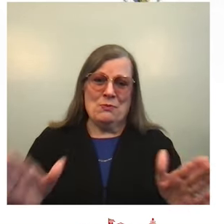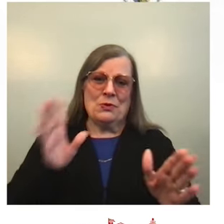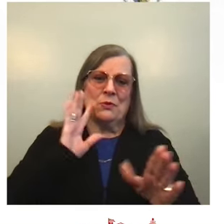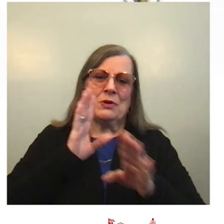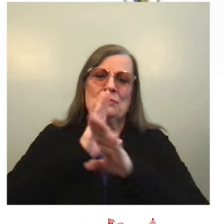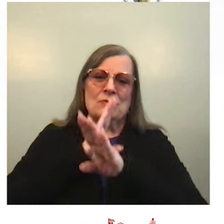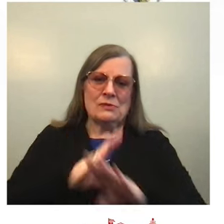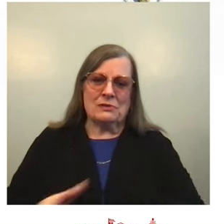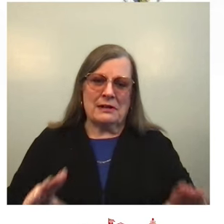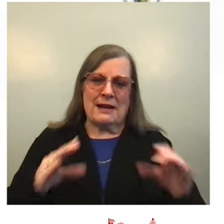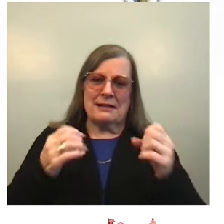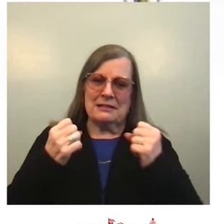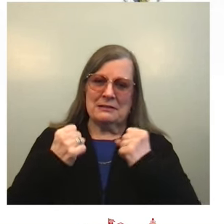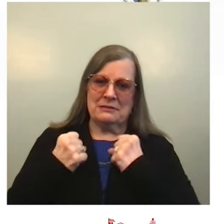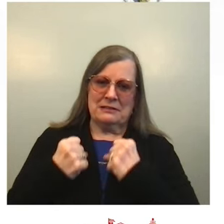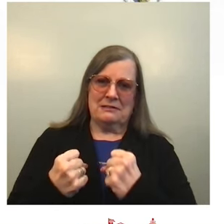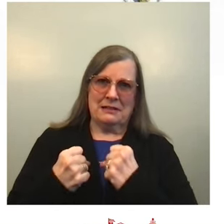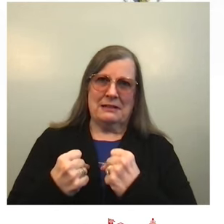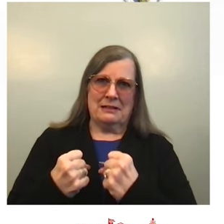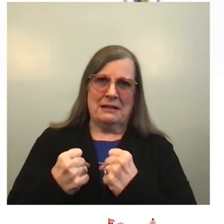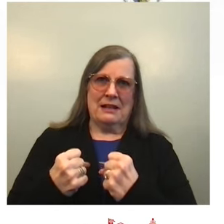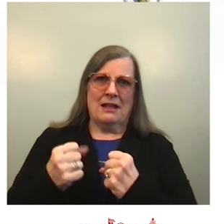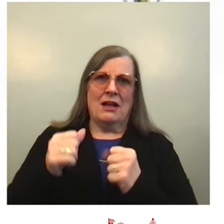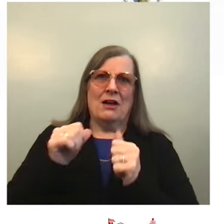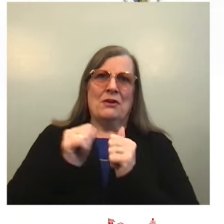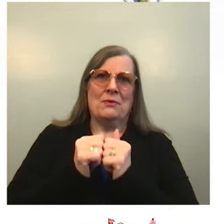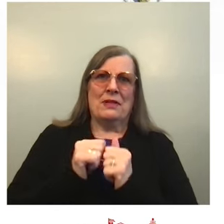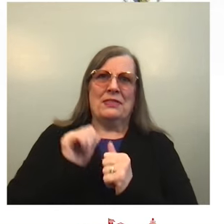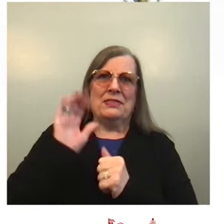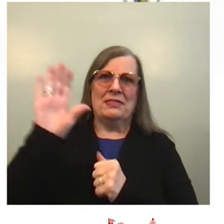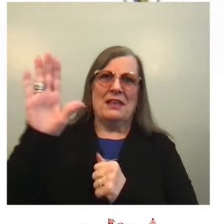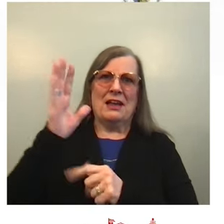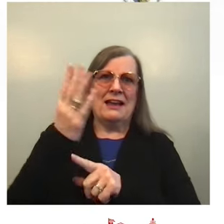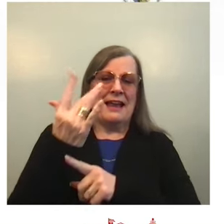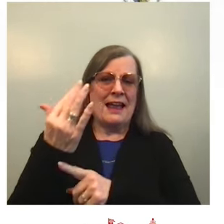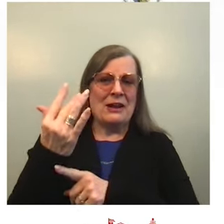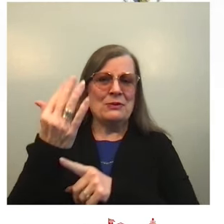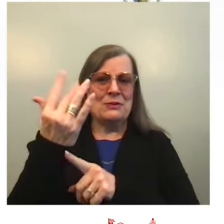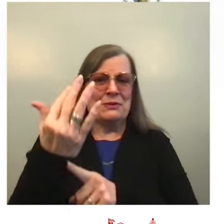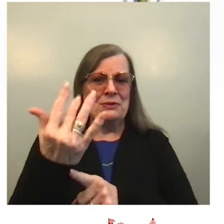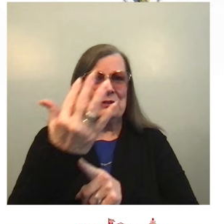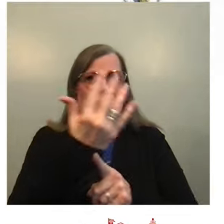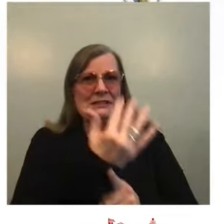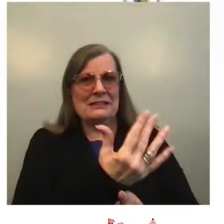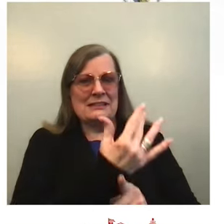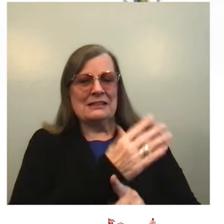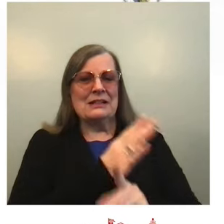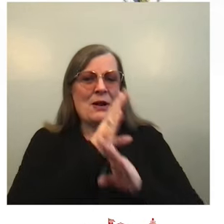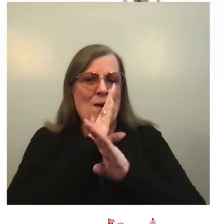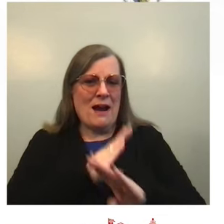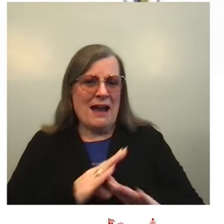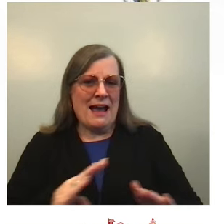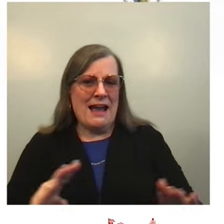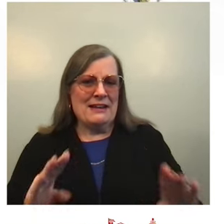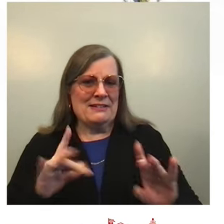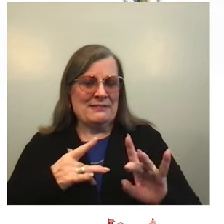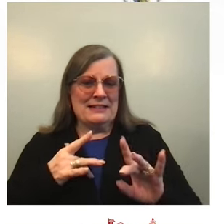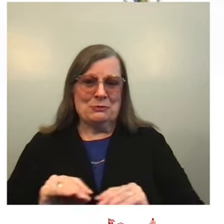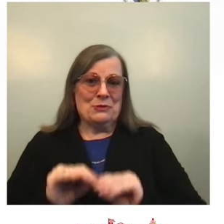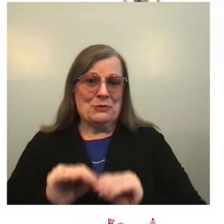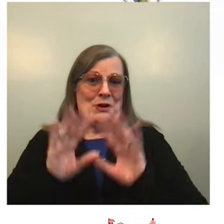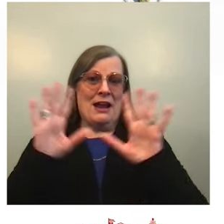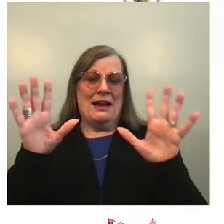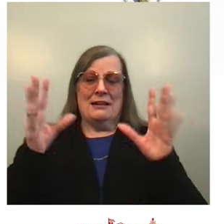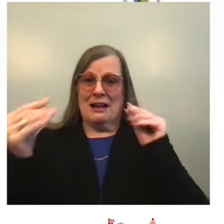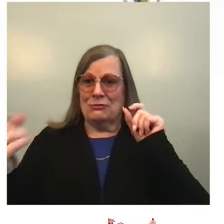when we can see most clearly, center ourselves, and embrace the wonder of the world around us.